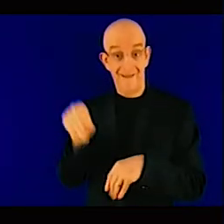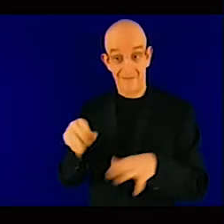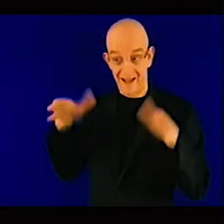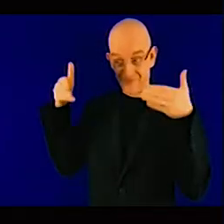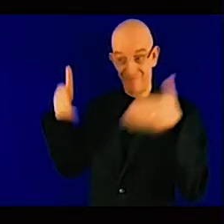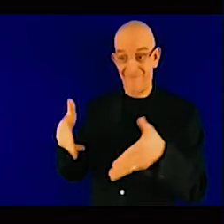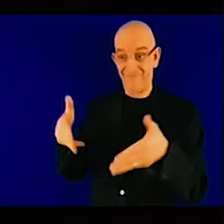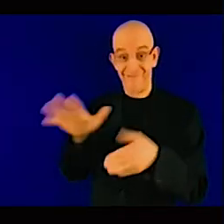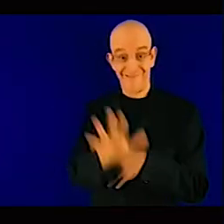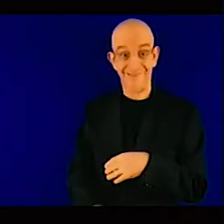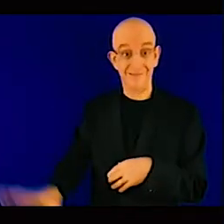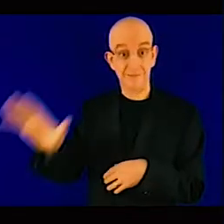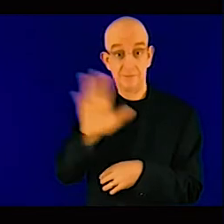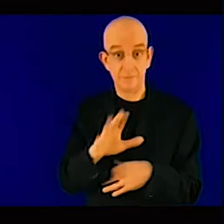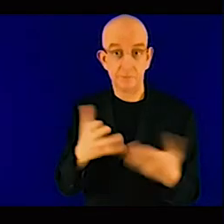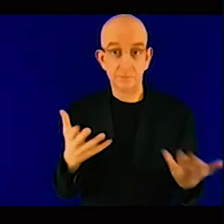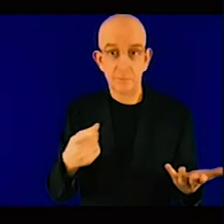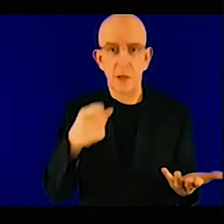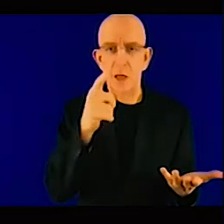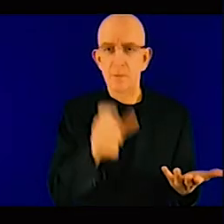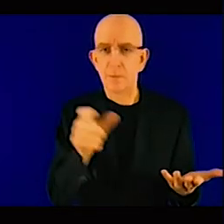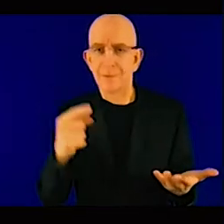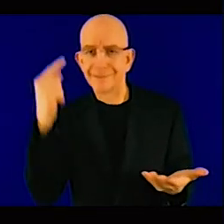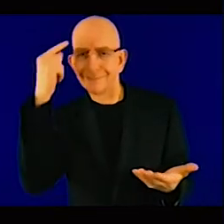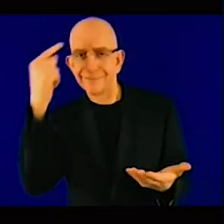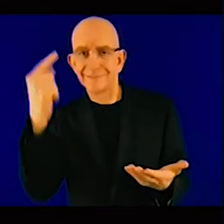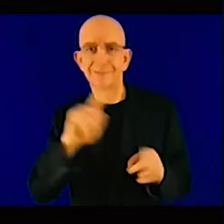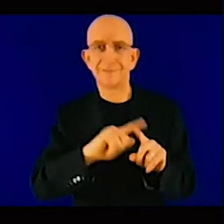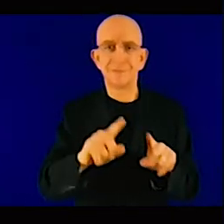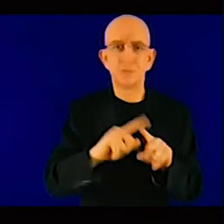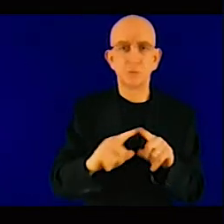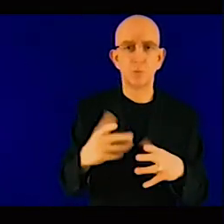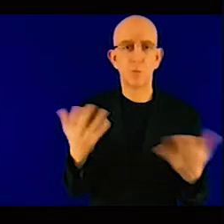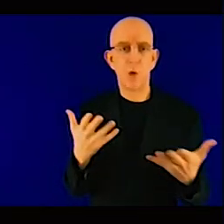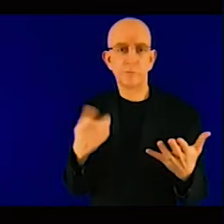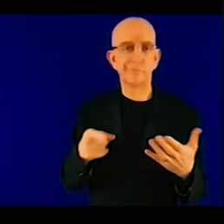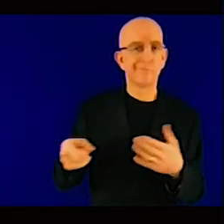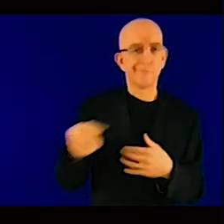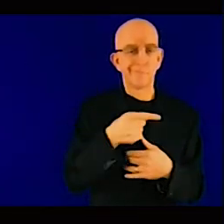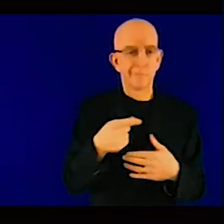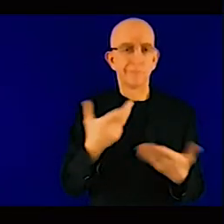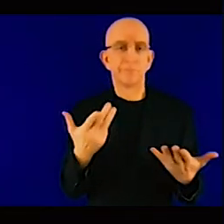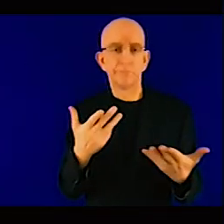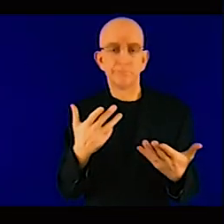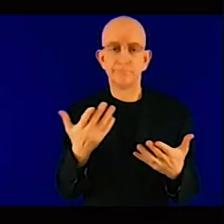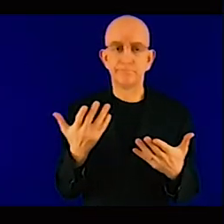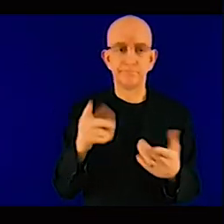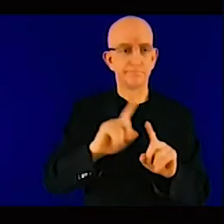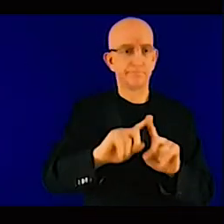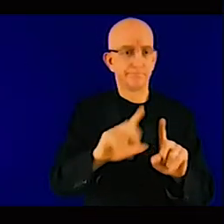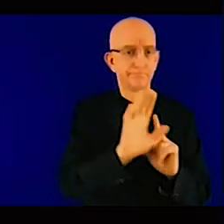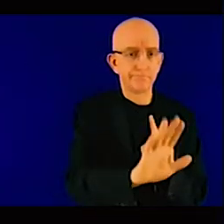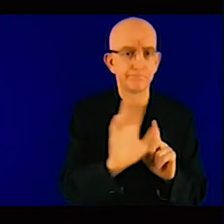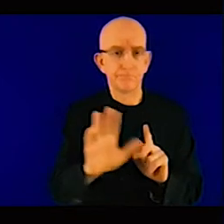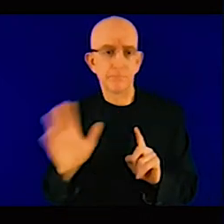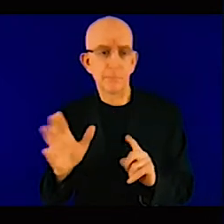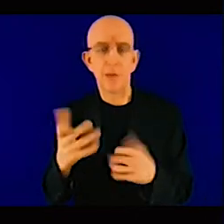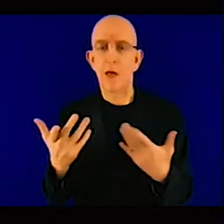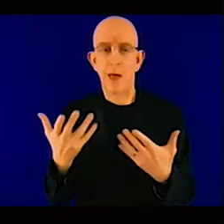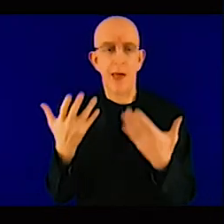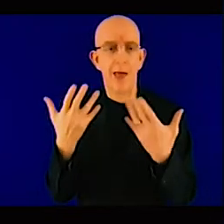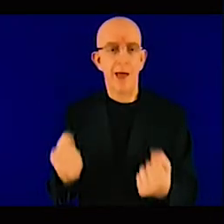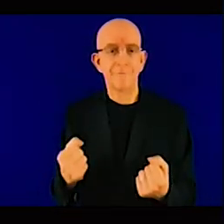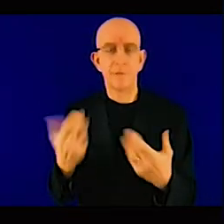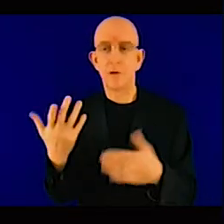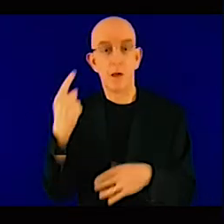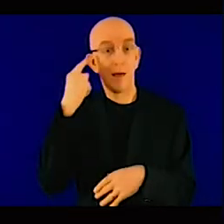And again, several years ago, when I was, uh, doing my masters of science in Senegal, we